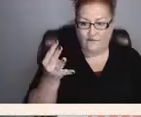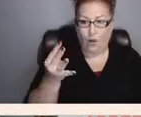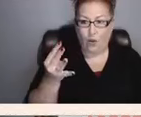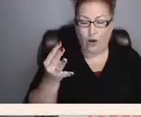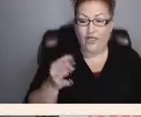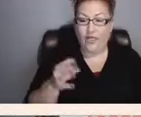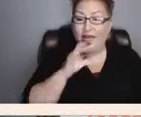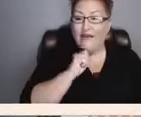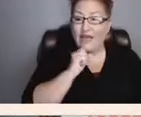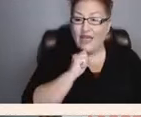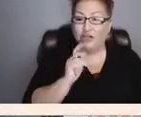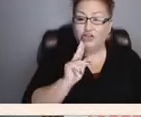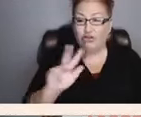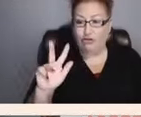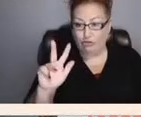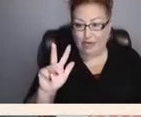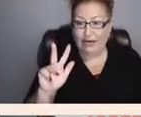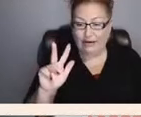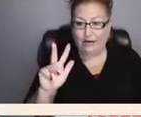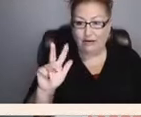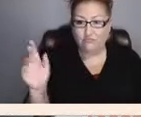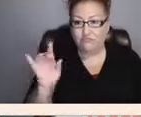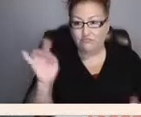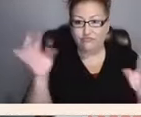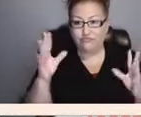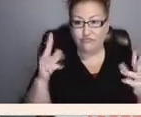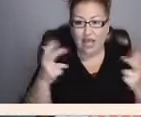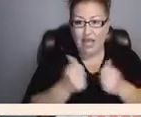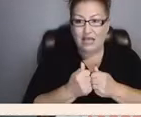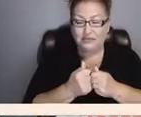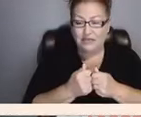three, in a terrible accident, he goes blind.